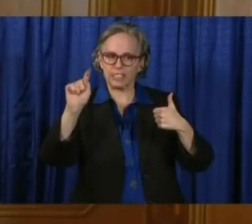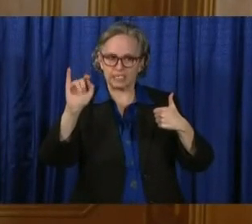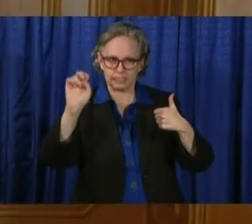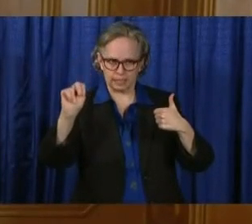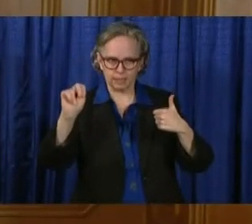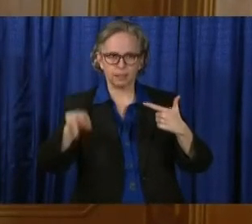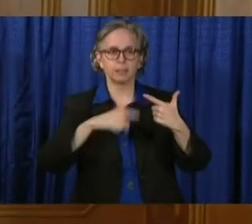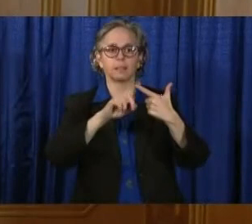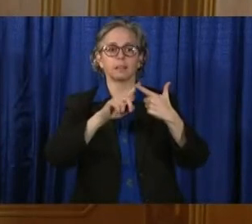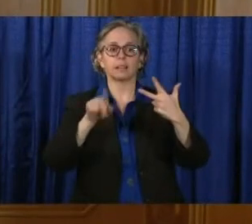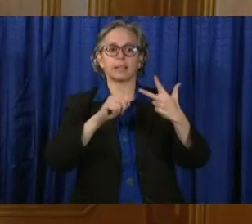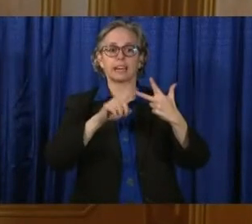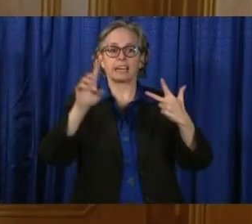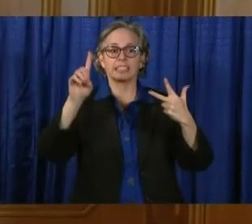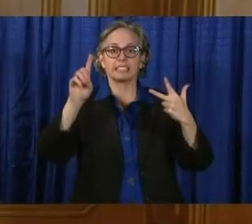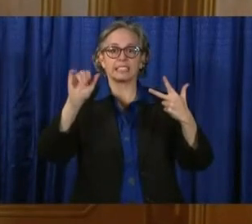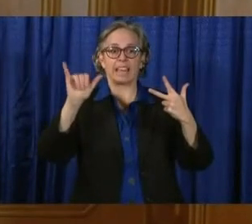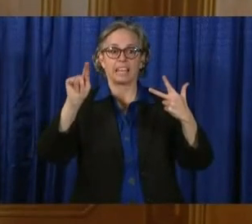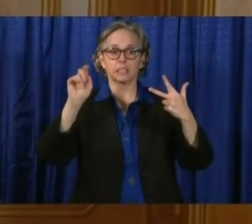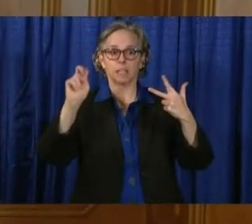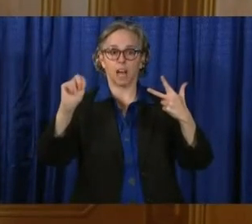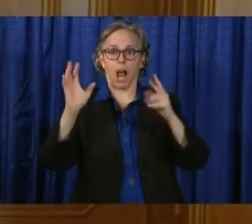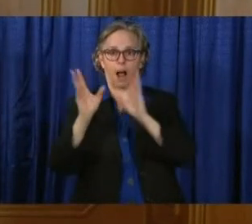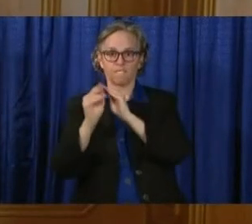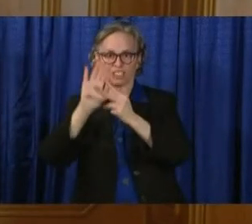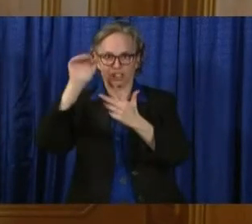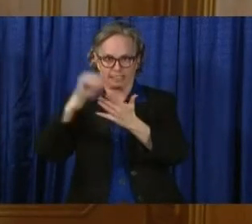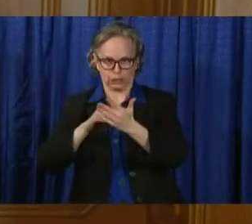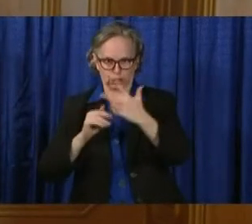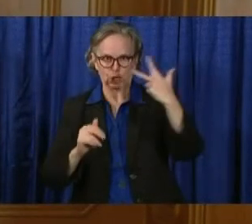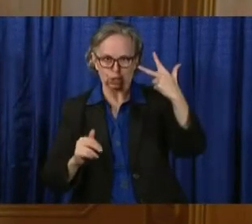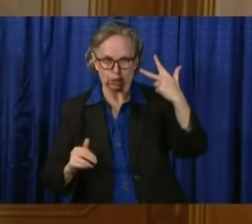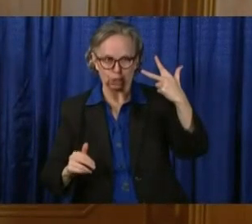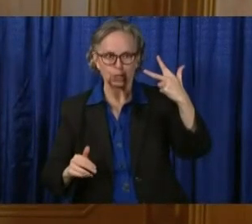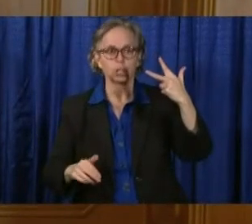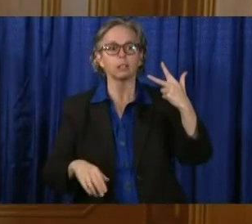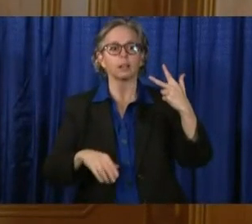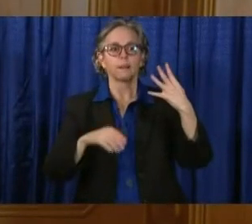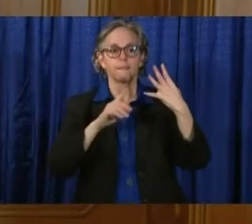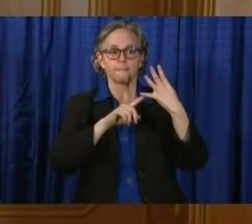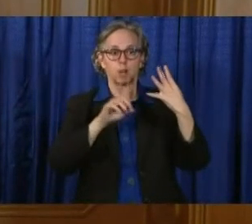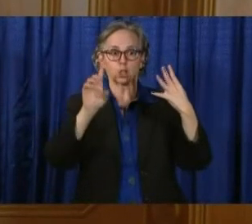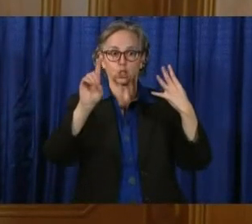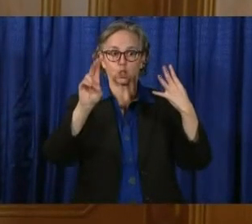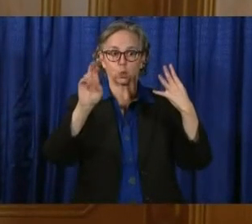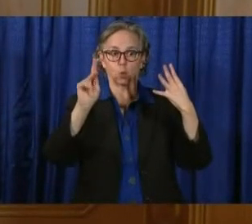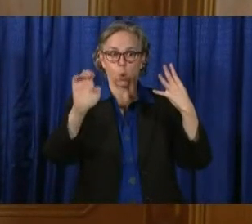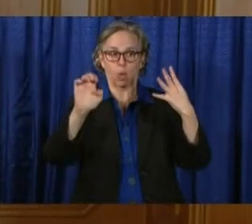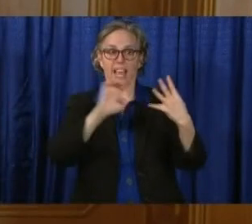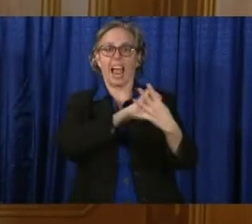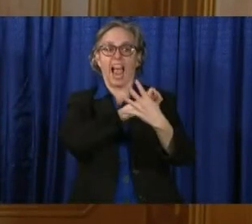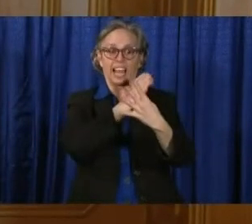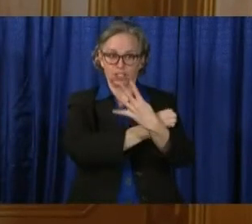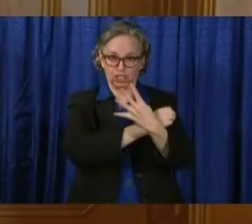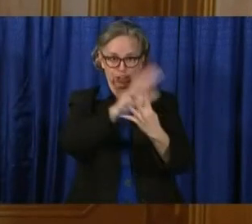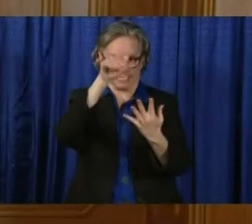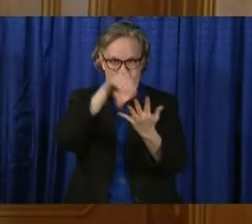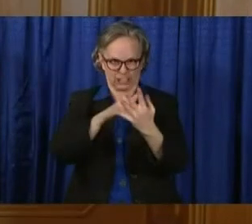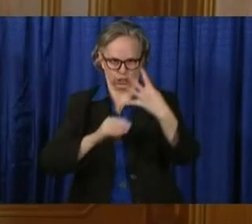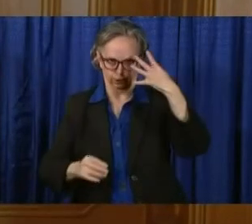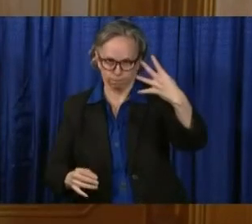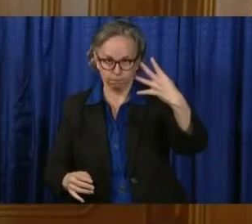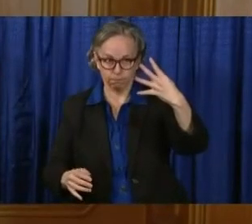Covelly Convention Center in the Mahoning Valley, Duke Energy Center, Hamilton County, Greater